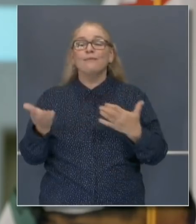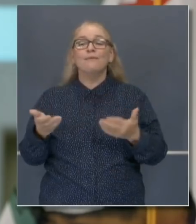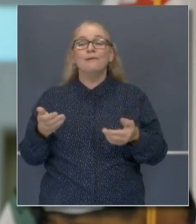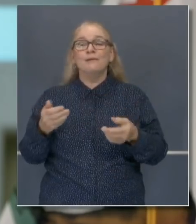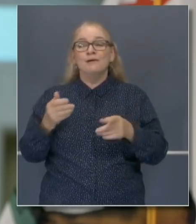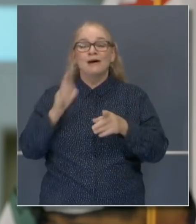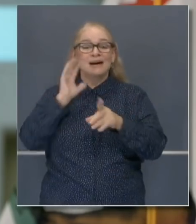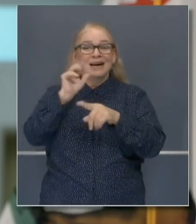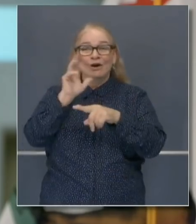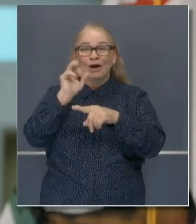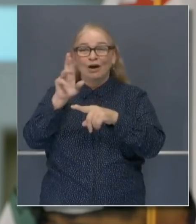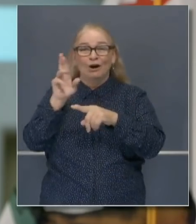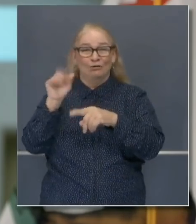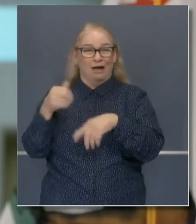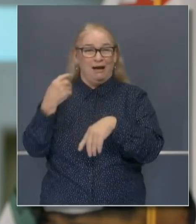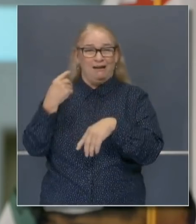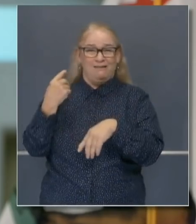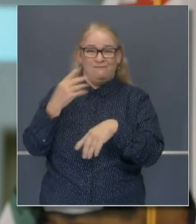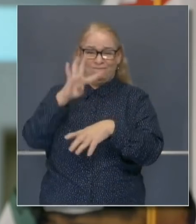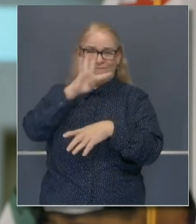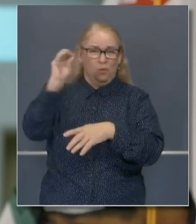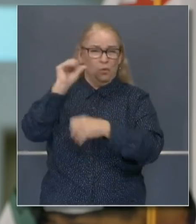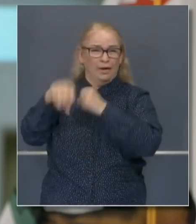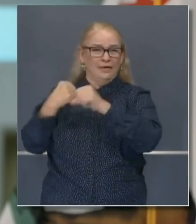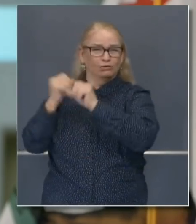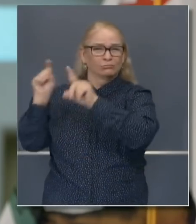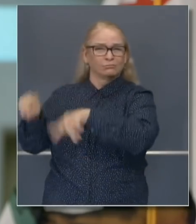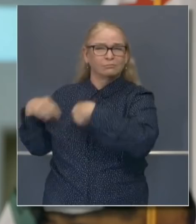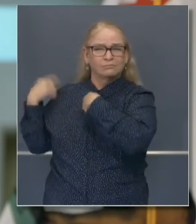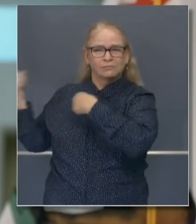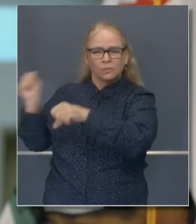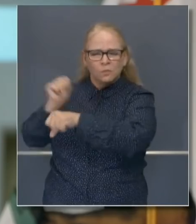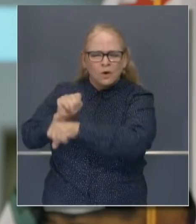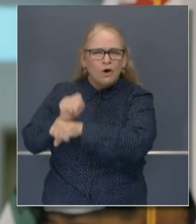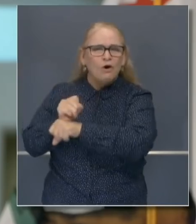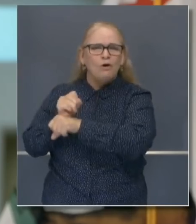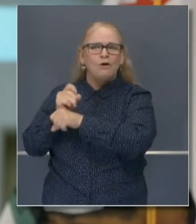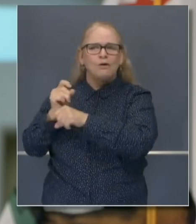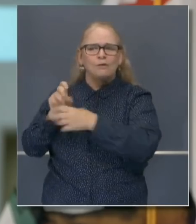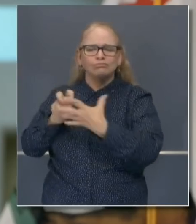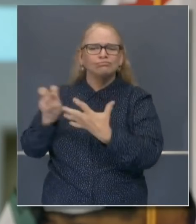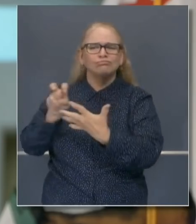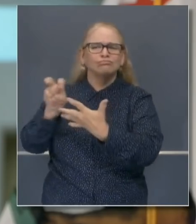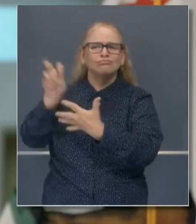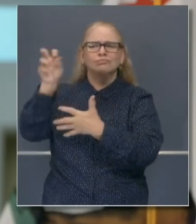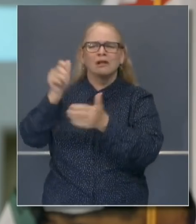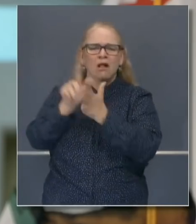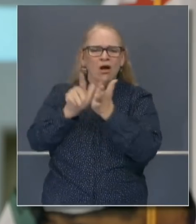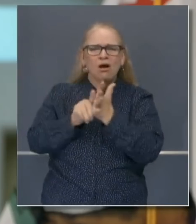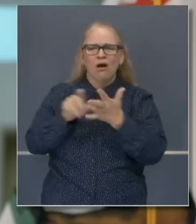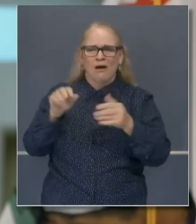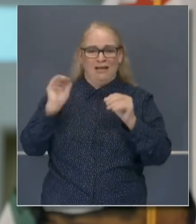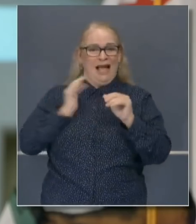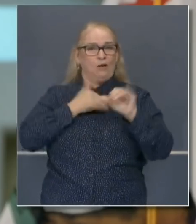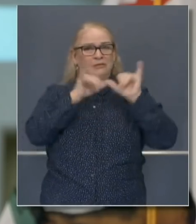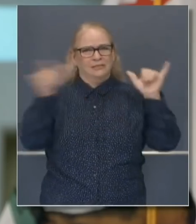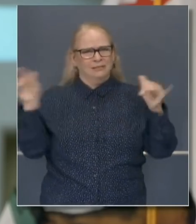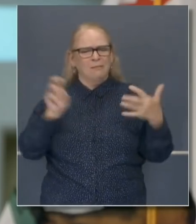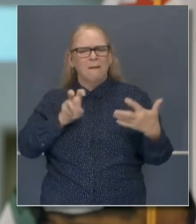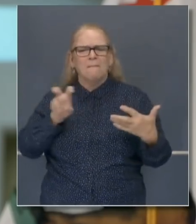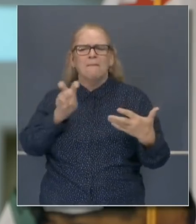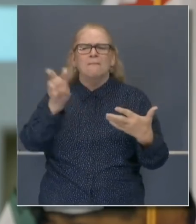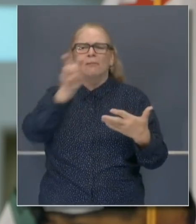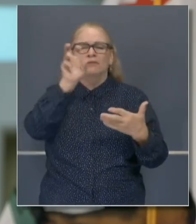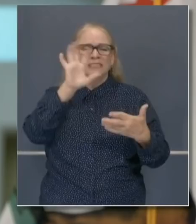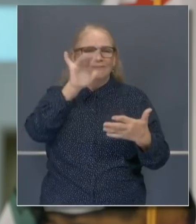four decades, Judge Jenkins has worked at every level of our vaunted legal system. A civil rights attorney, a county